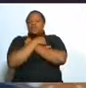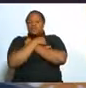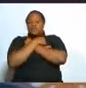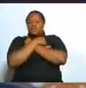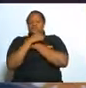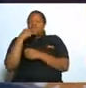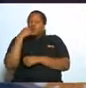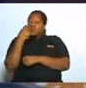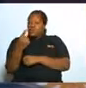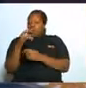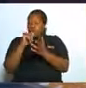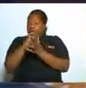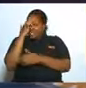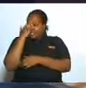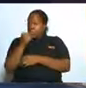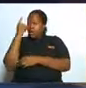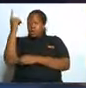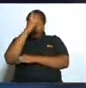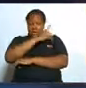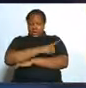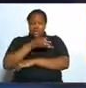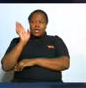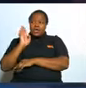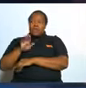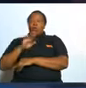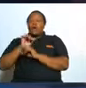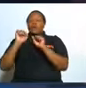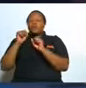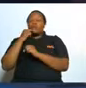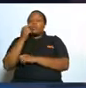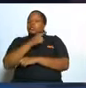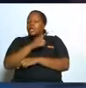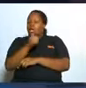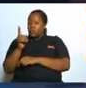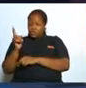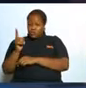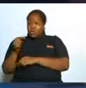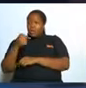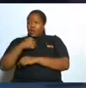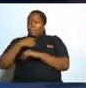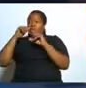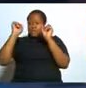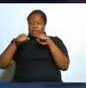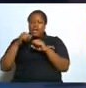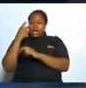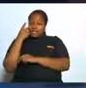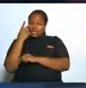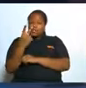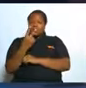so no wonder one day she will tell you I can see